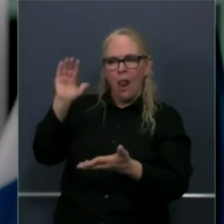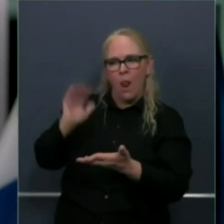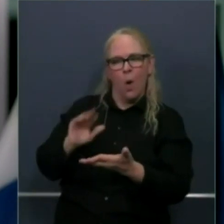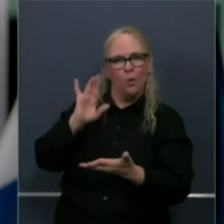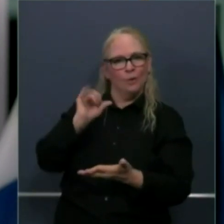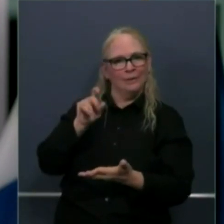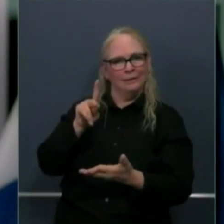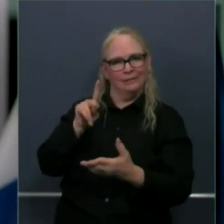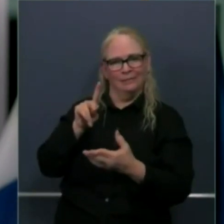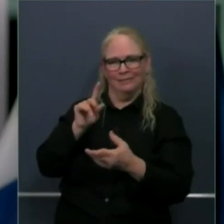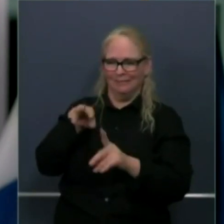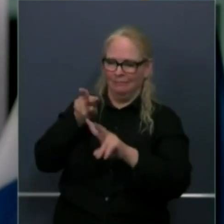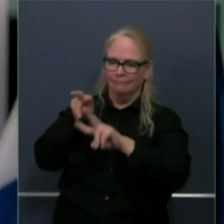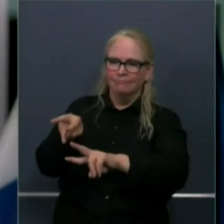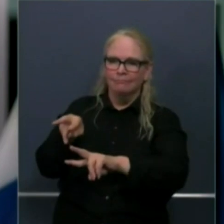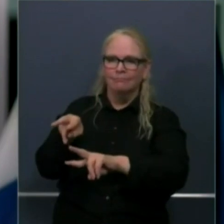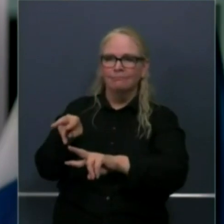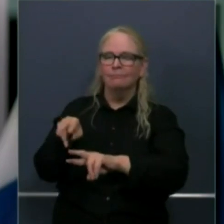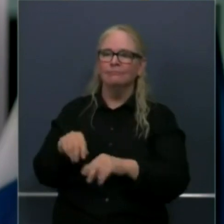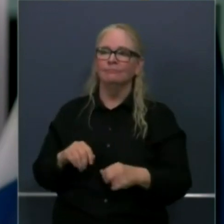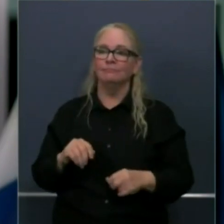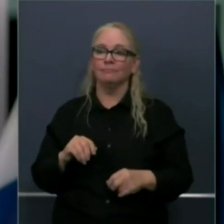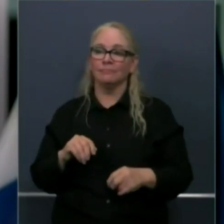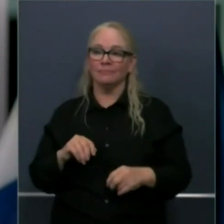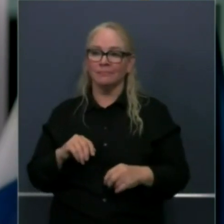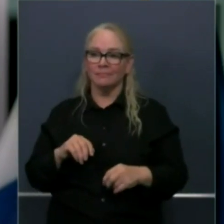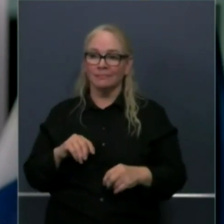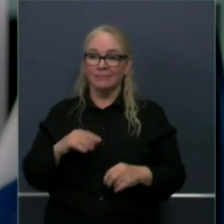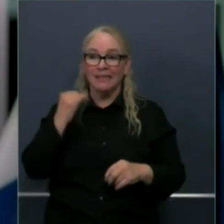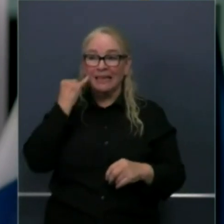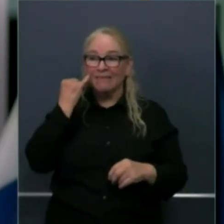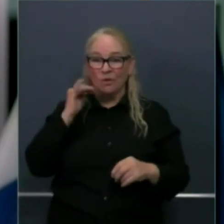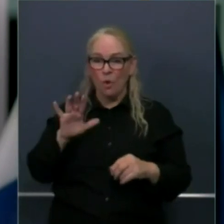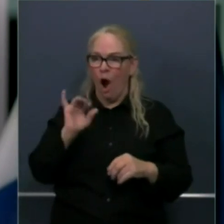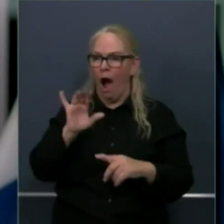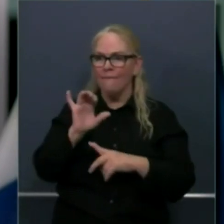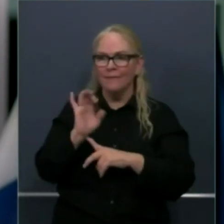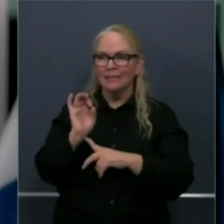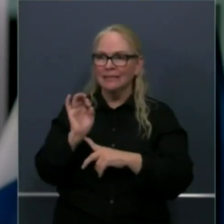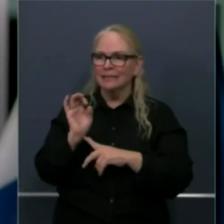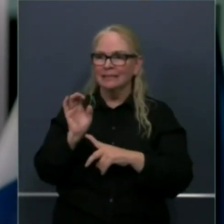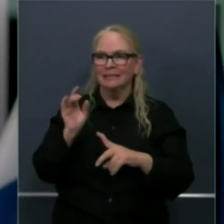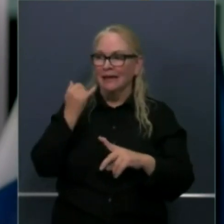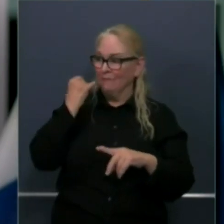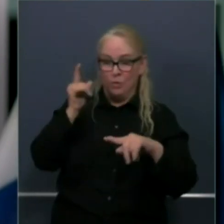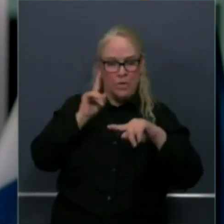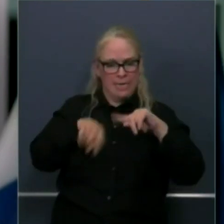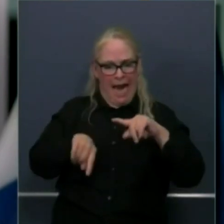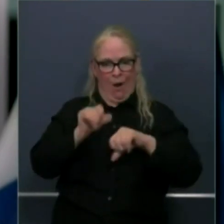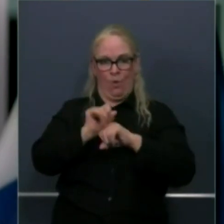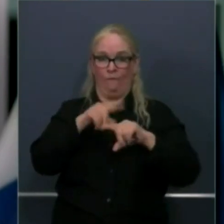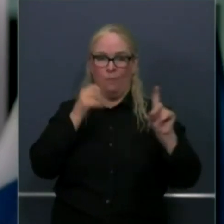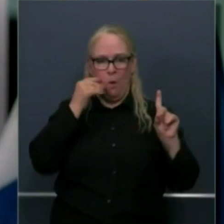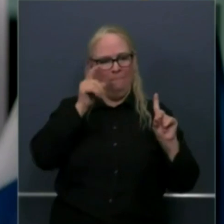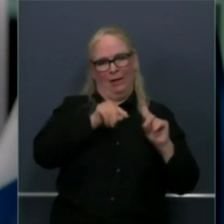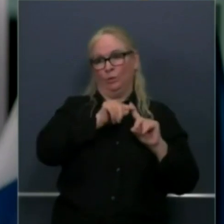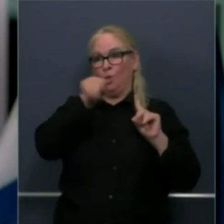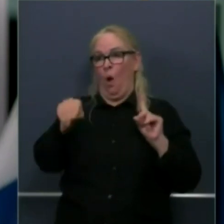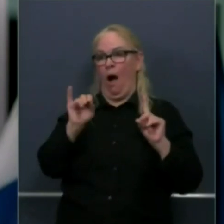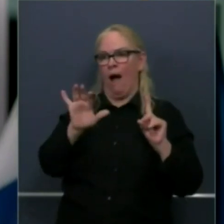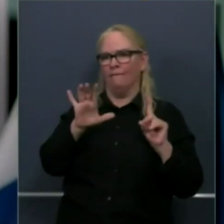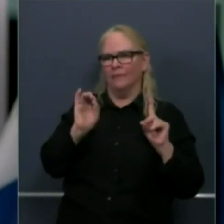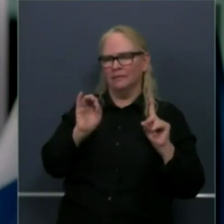office, to the extent you can't telework, lower risk. Again, with modifications, guidelines that we put forth.